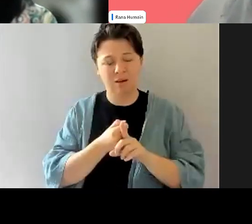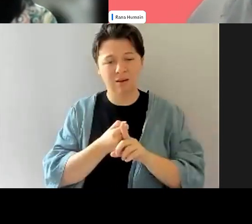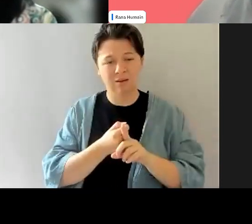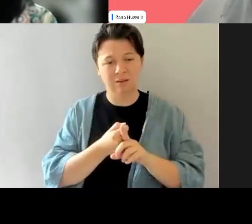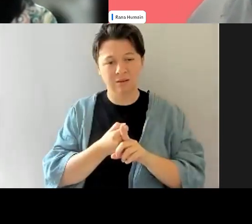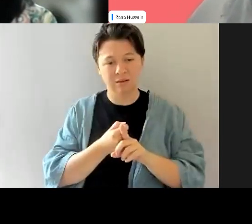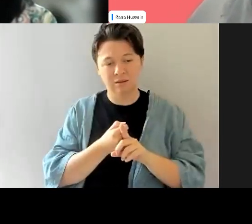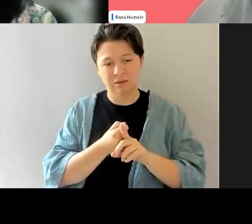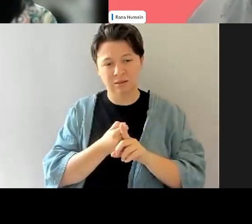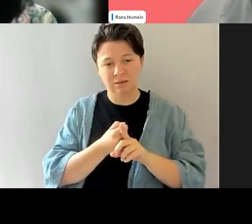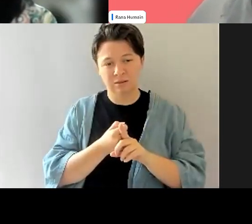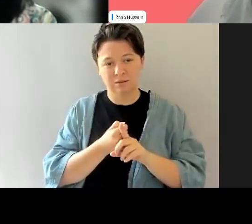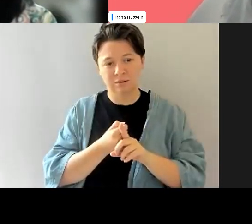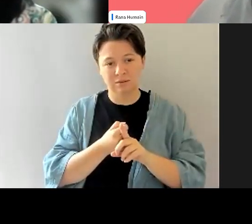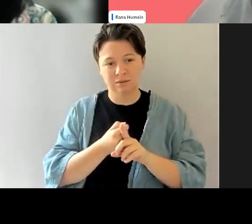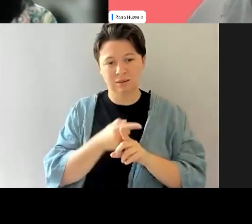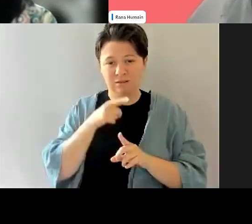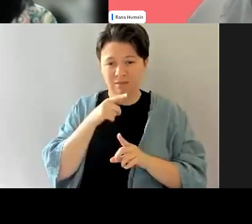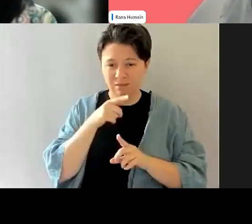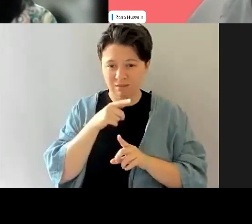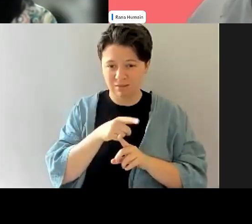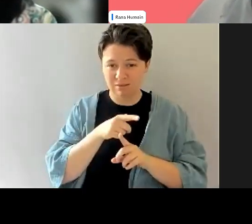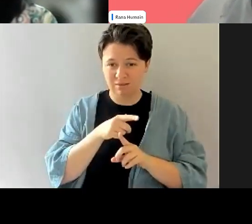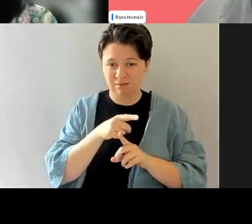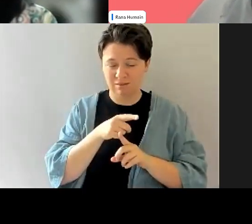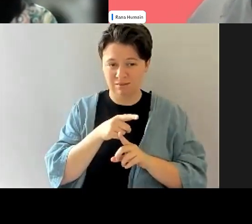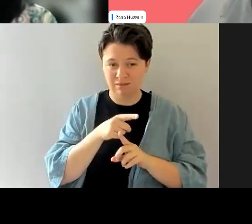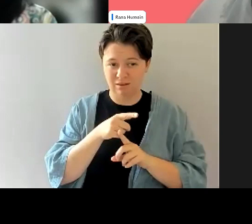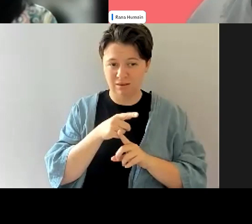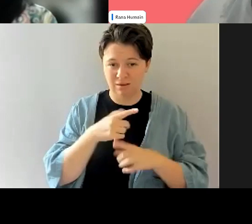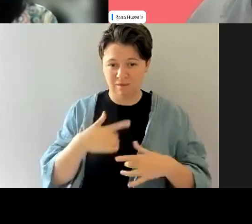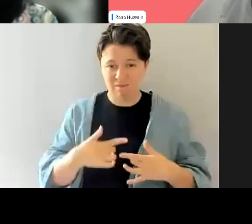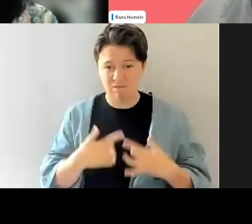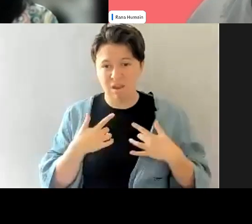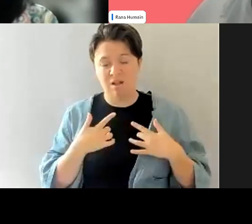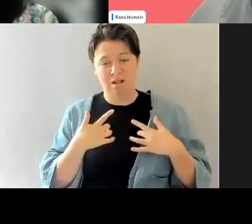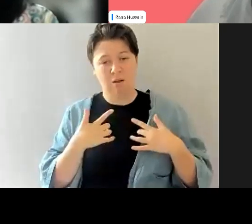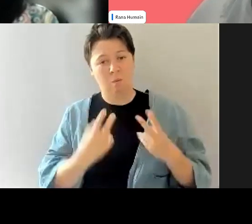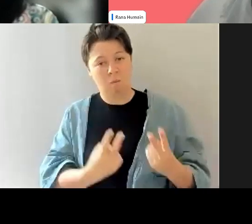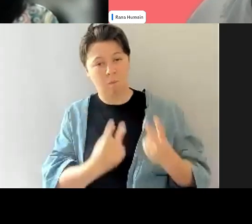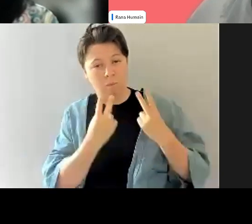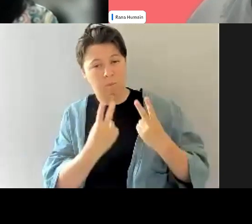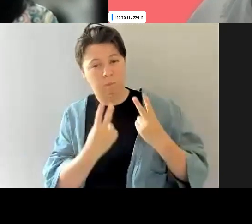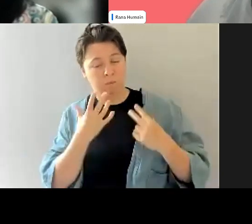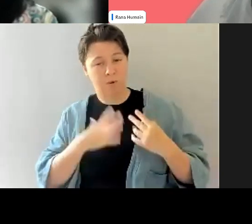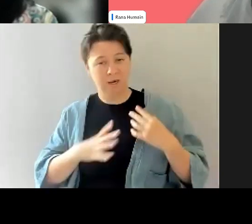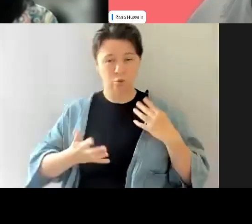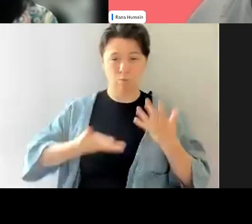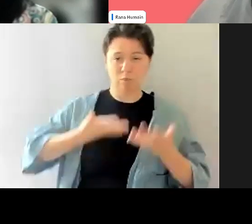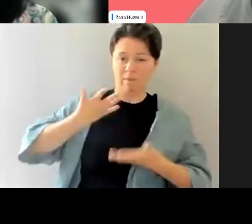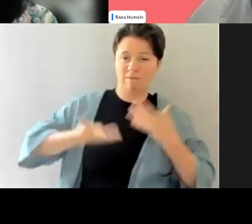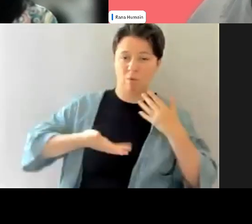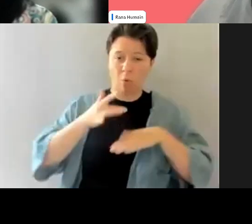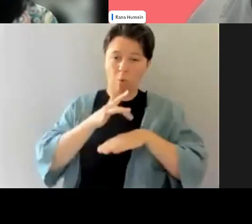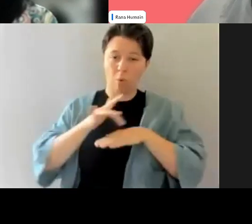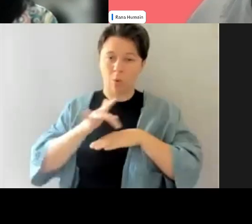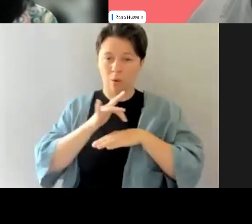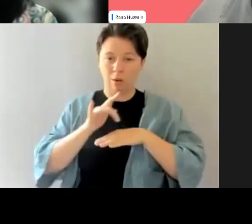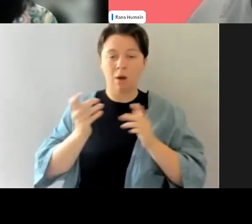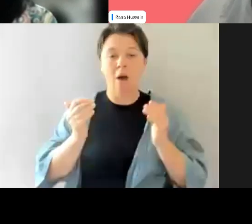that, you know, the onus on them to, on us to perform, um, is much higher to, to, and this, and the